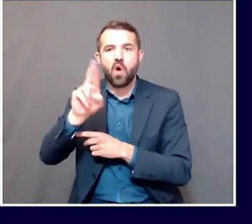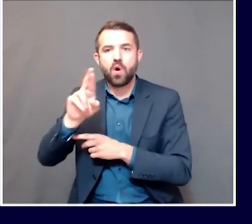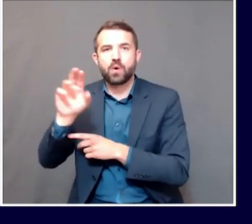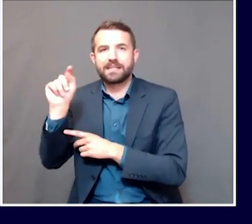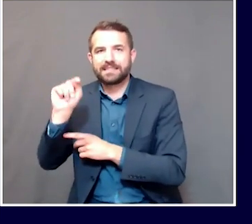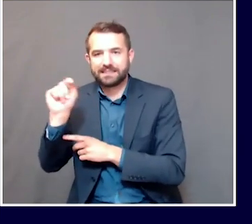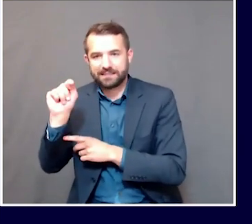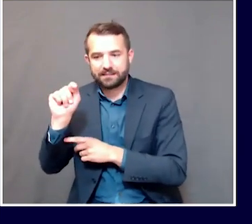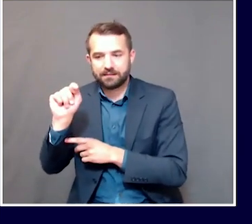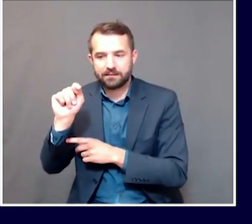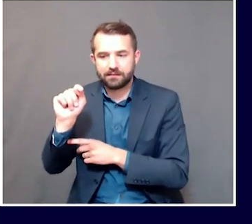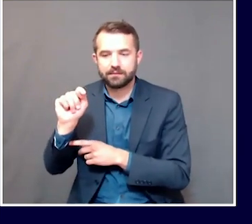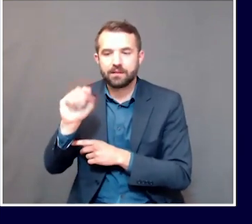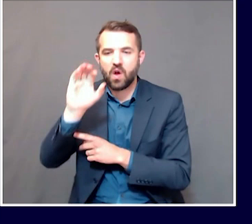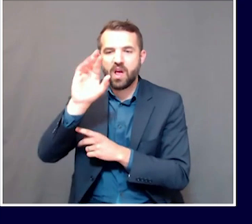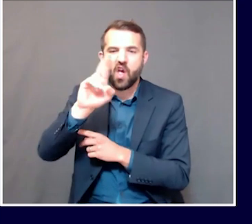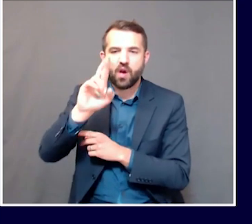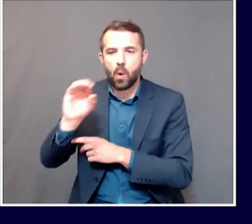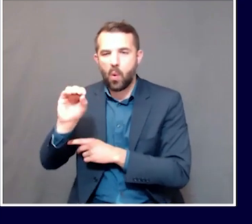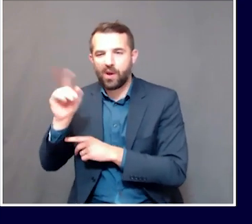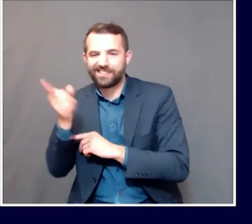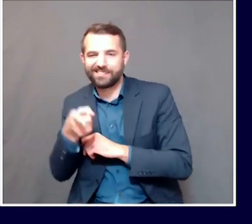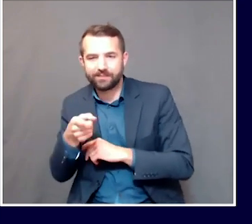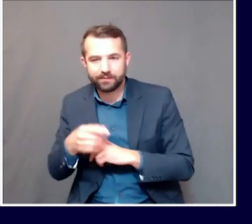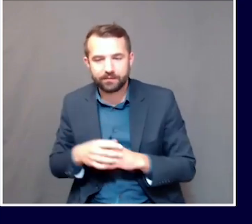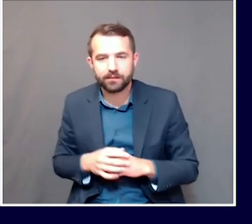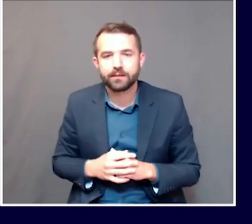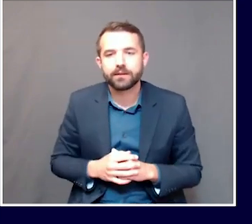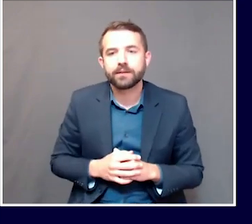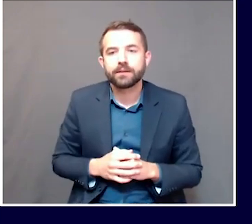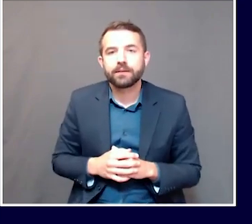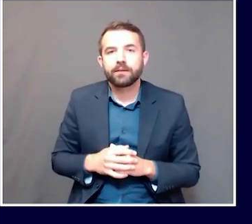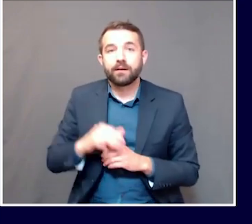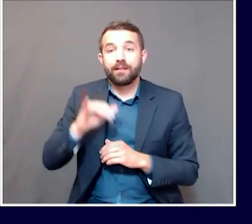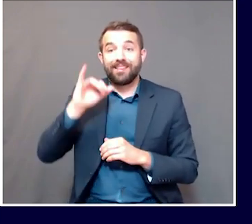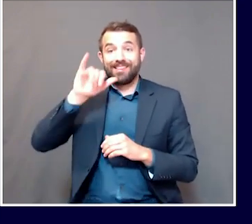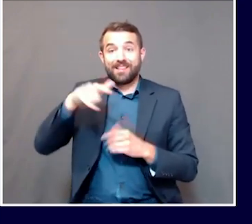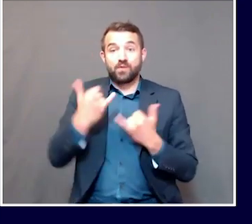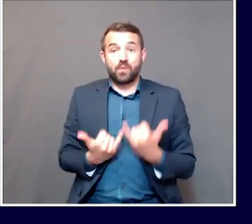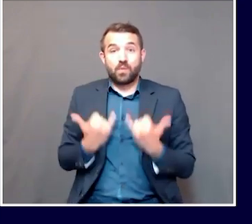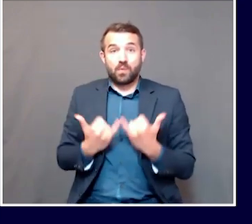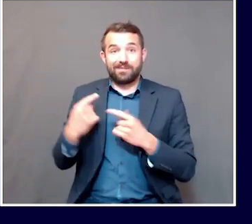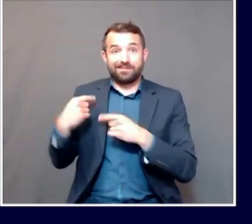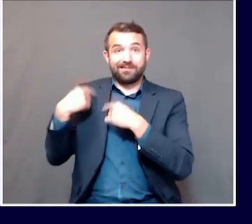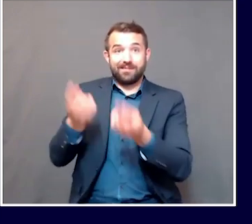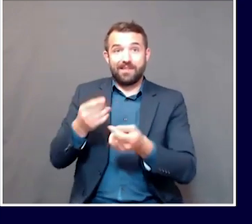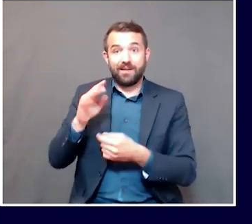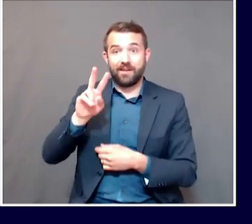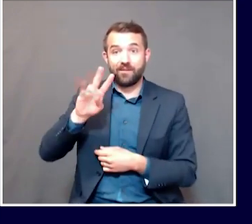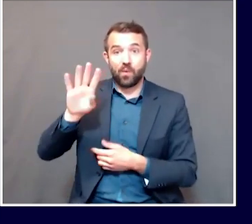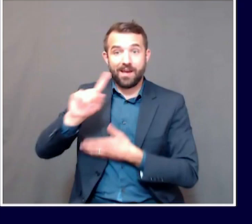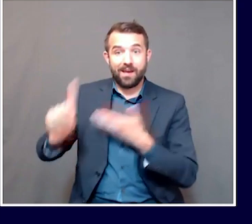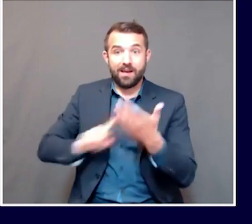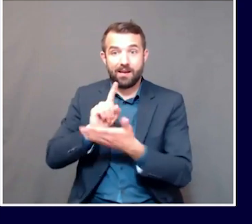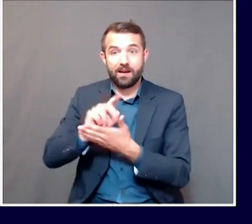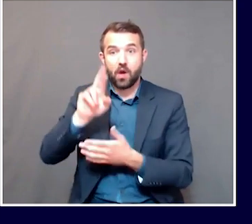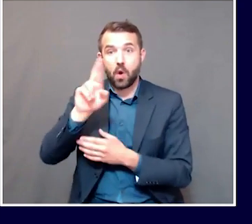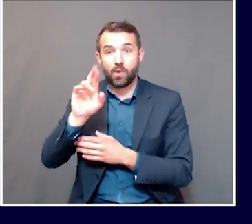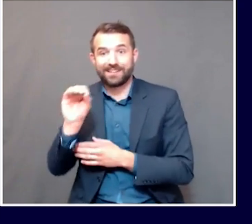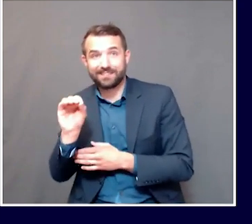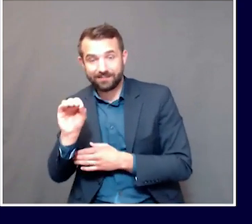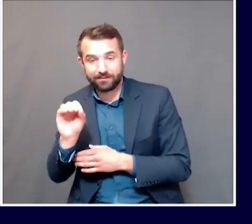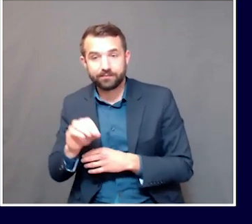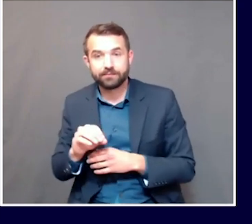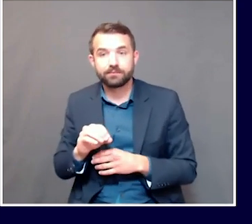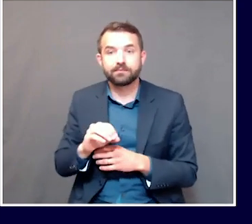that's neither here nor there. Based on where we are as of about 24 hours ago, our RT was a bit under